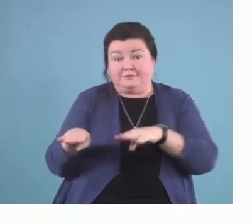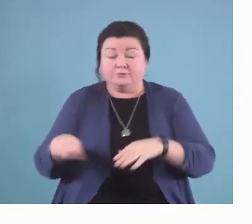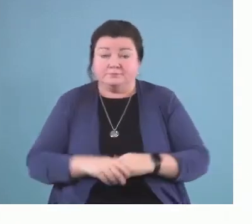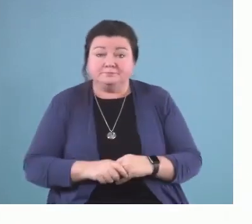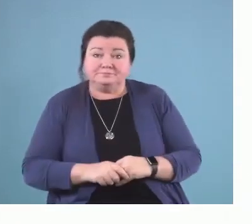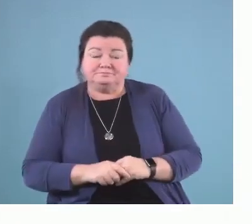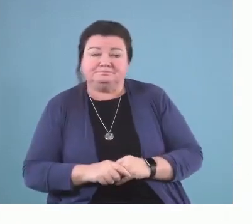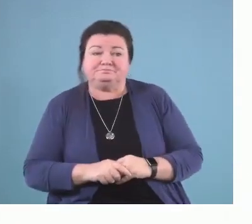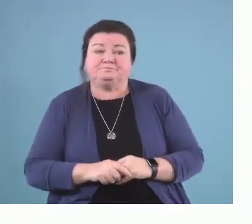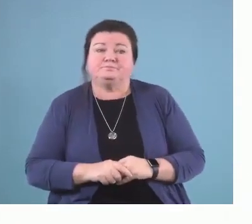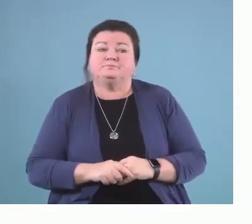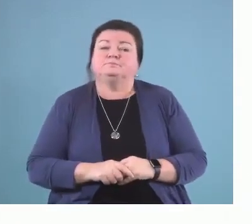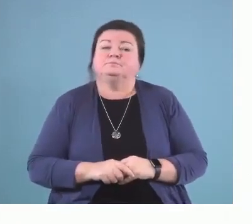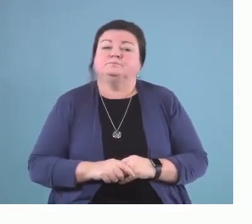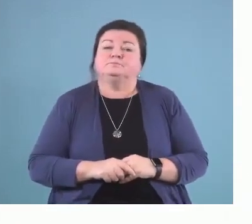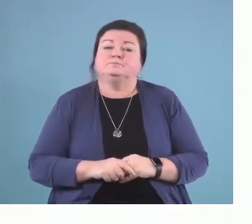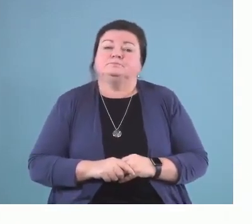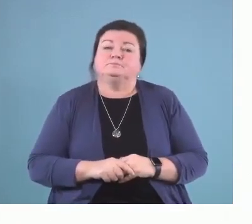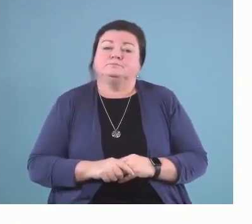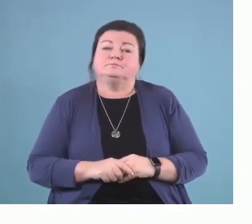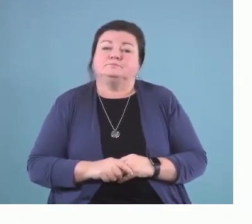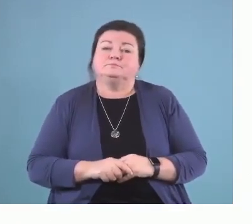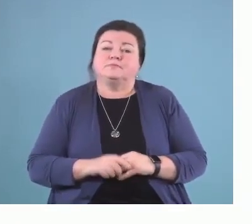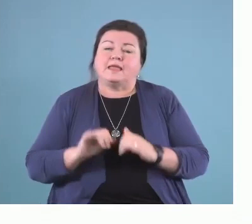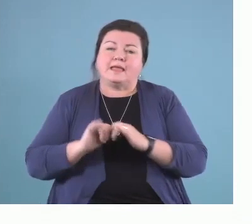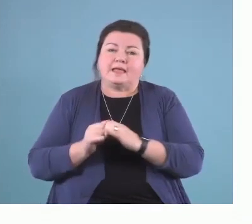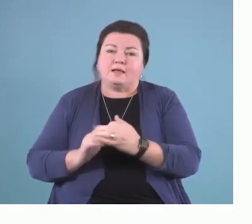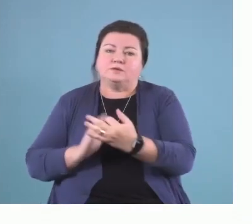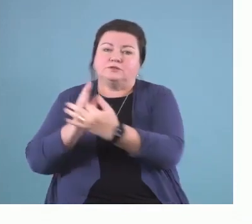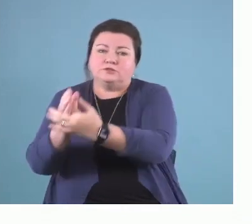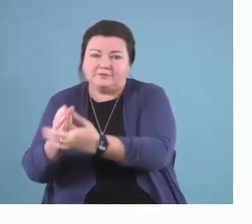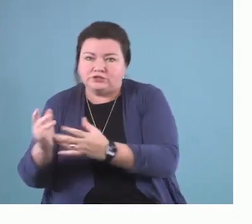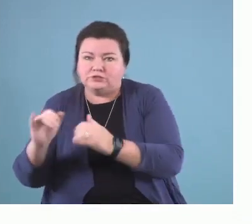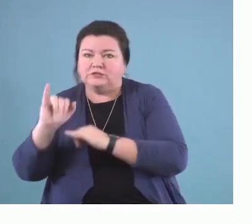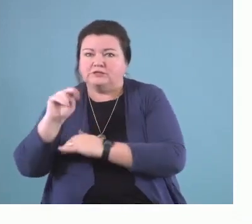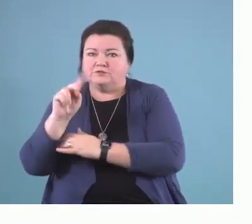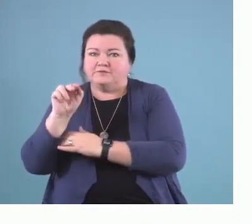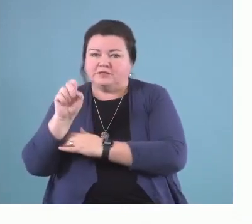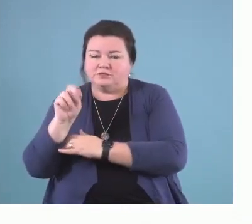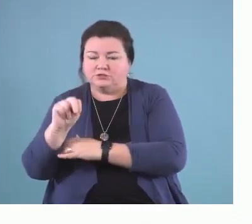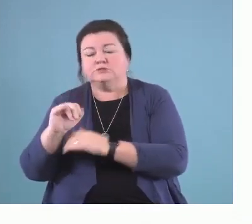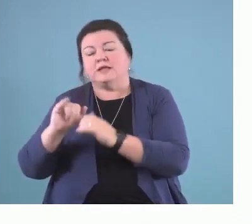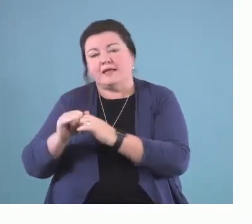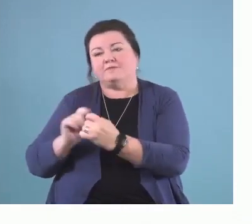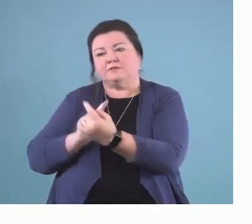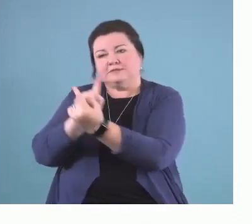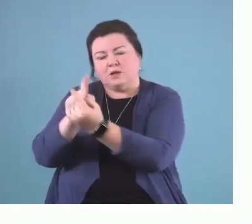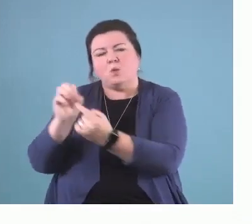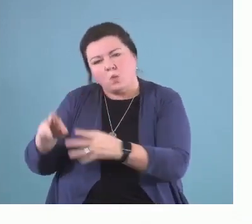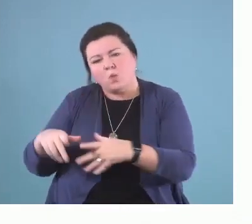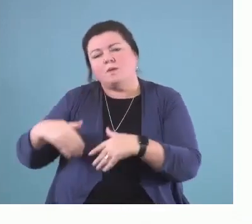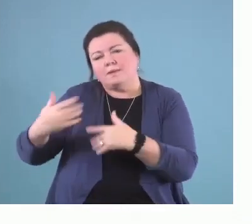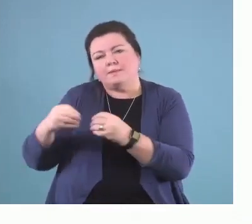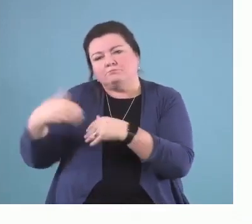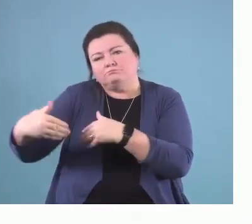So, a behavior change intervention is defined as a single or multiple sessions of motivational discussion